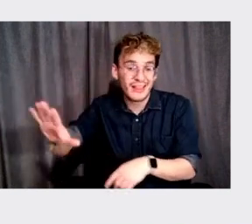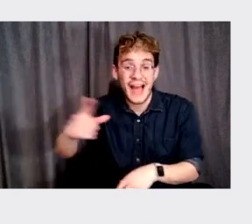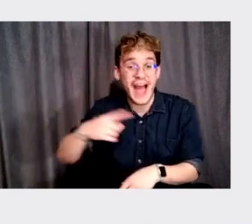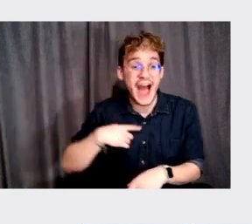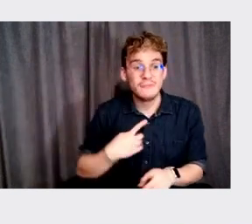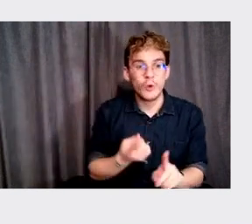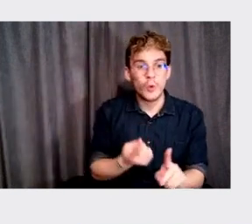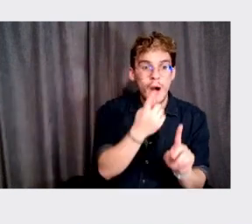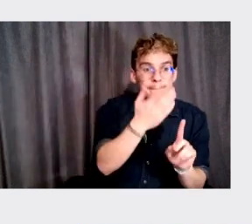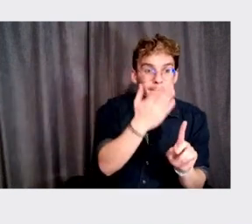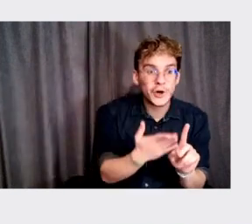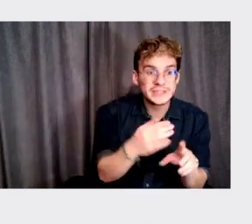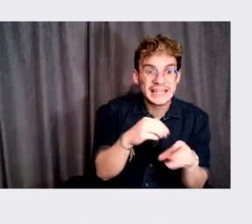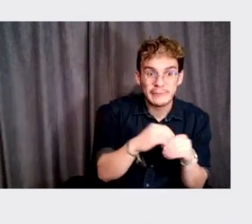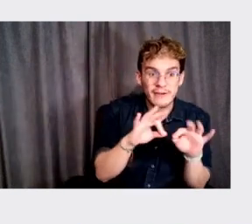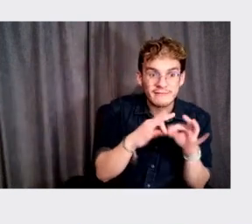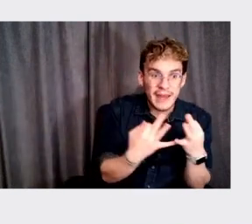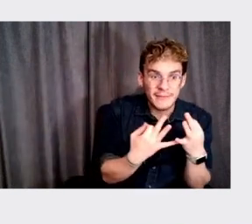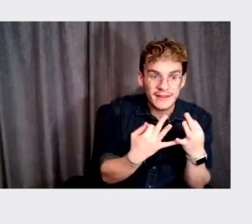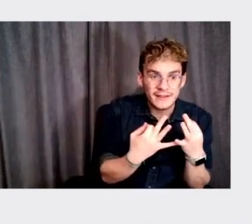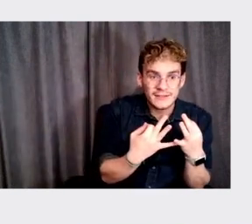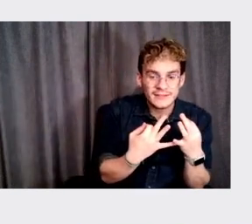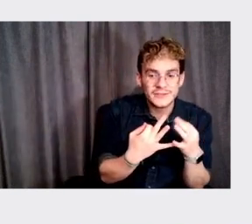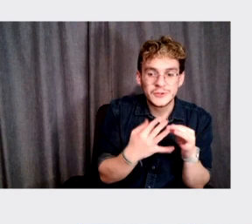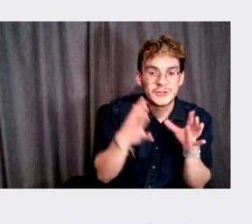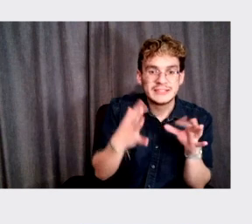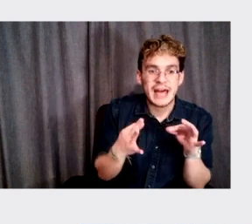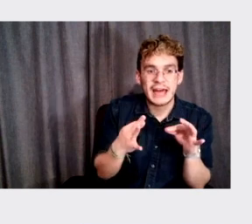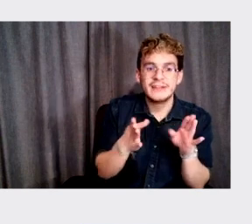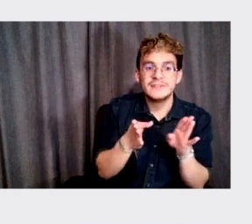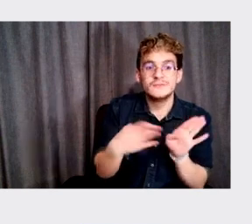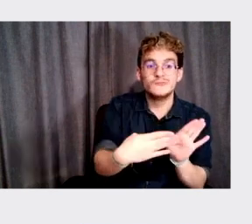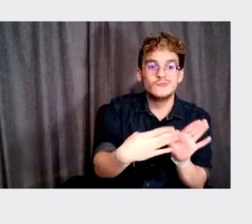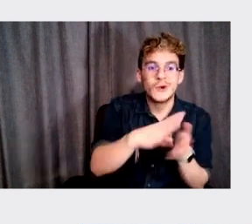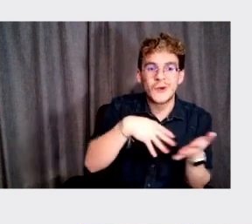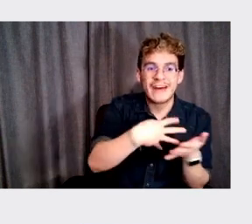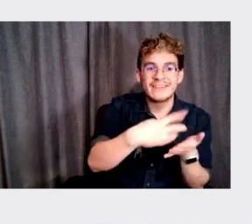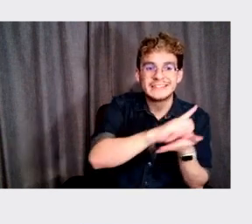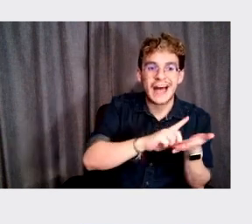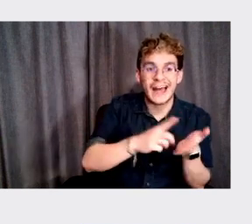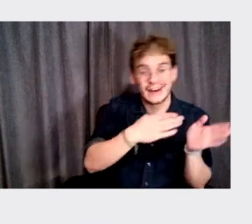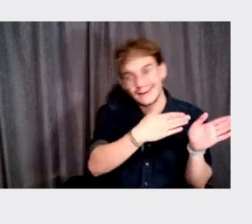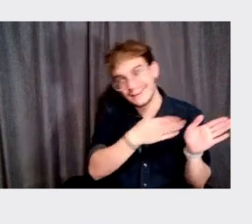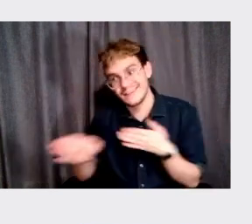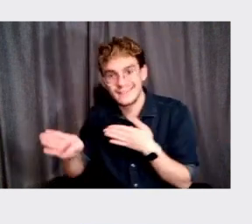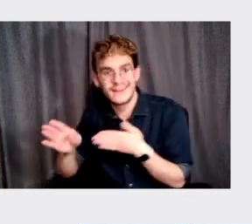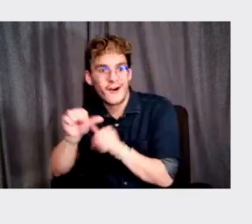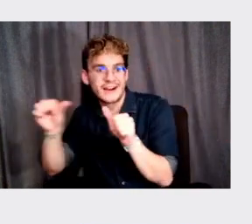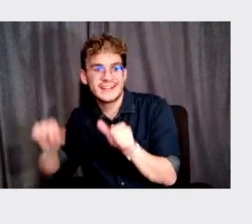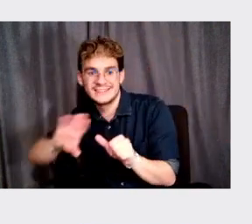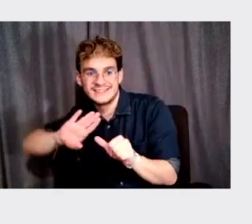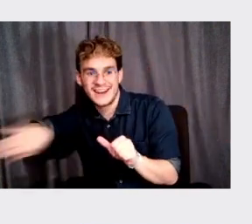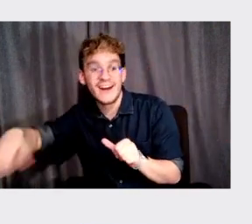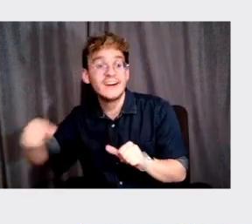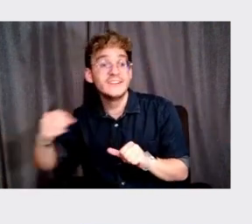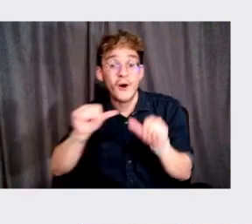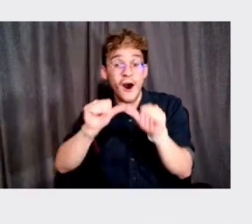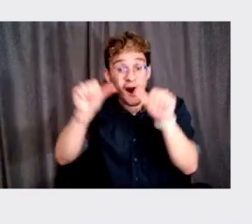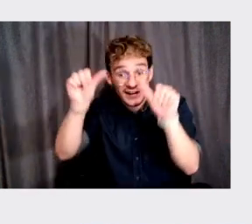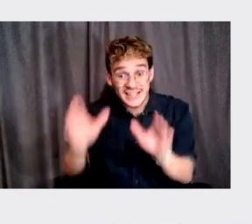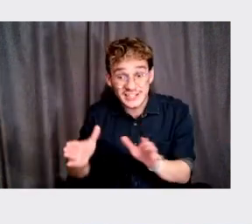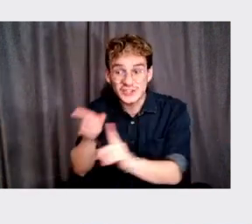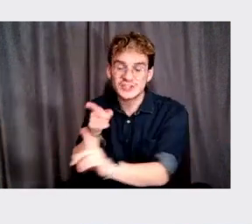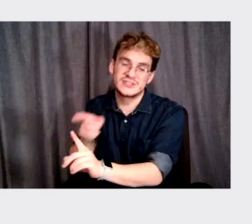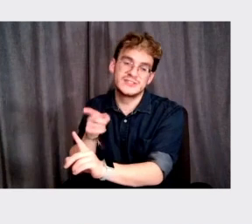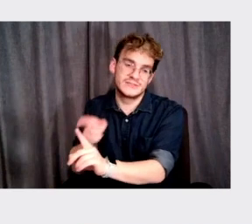person in my, in my family, uh, that, that decided to do graphic design as opposed to architecture. So obviously architecture is a